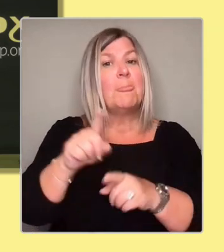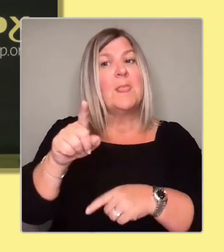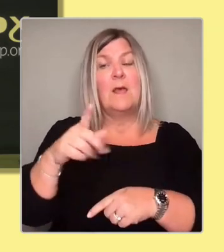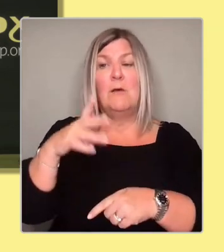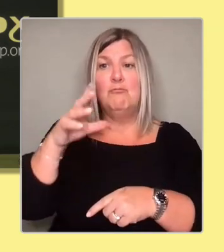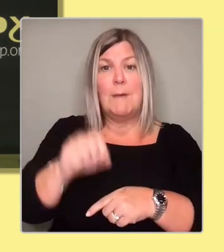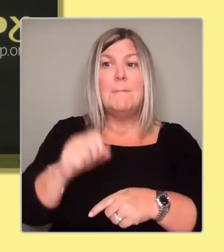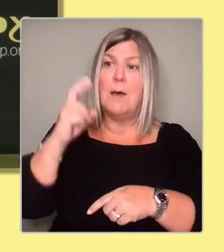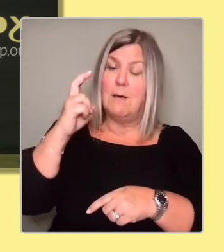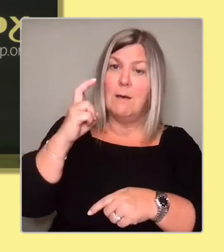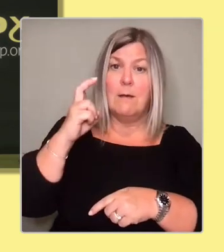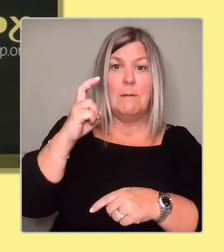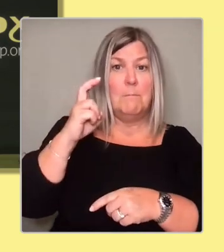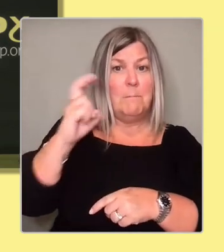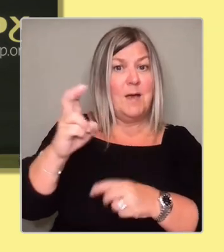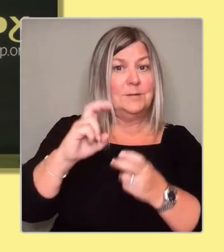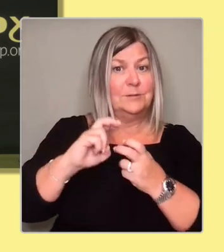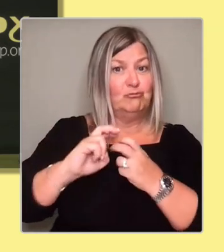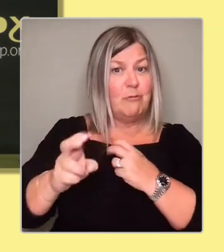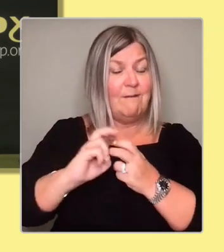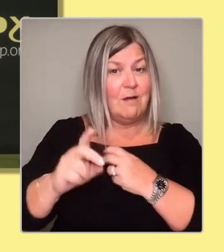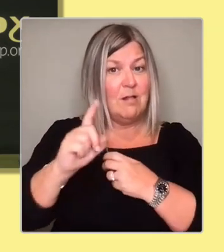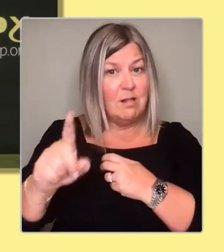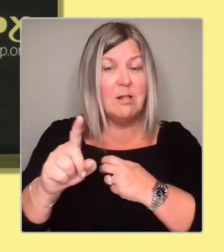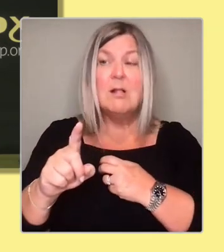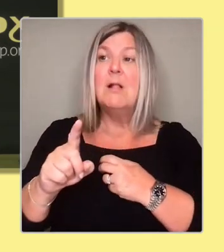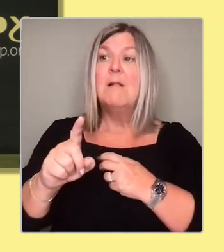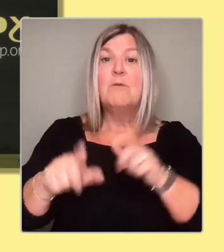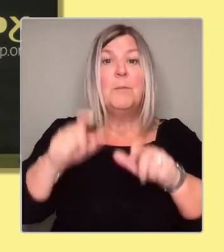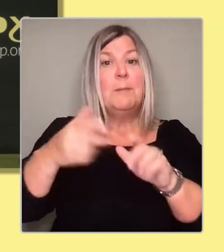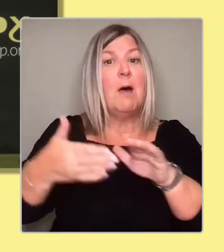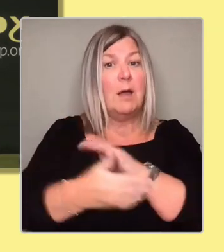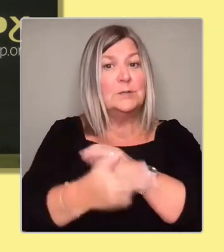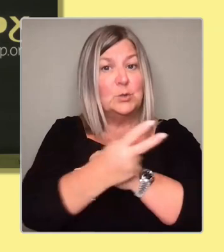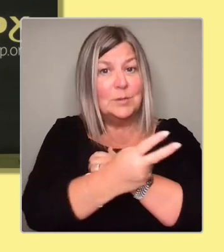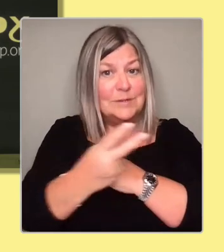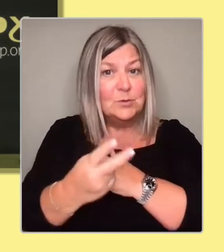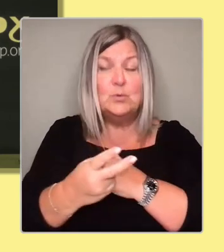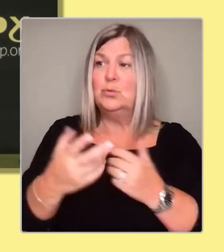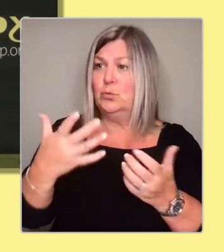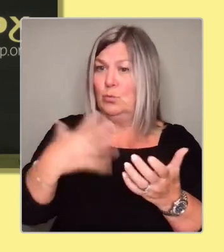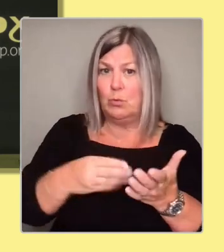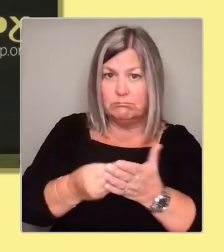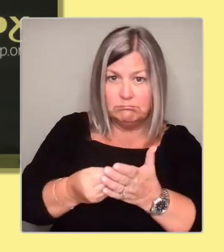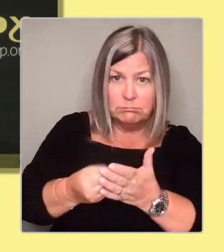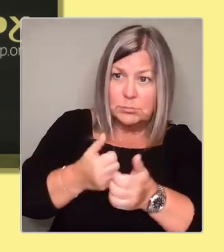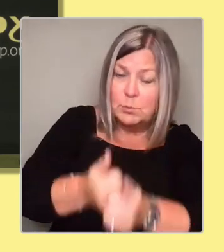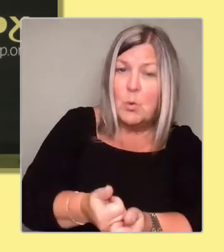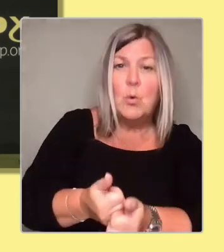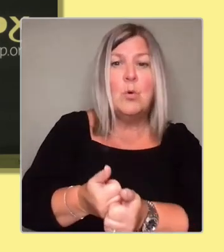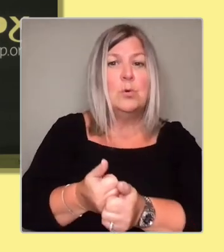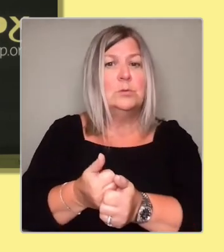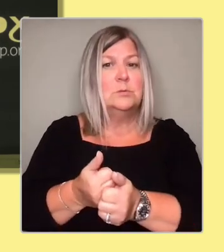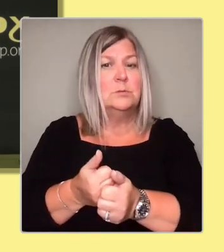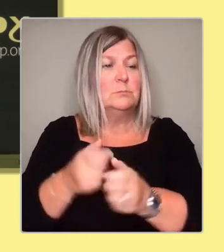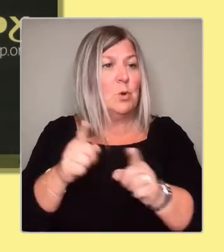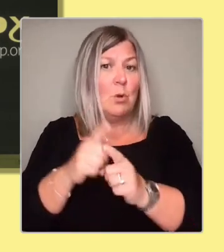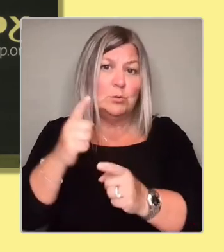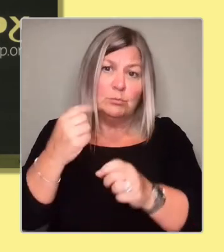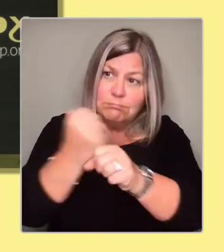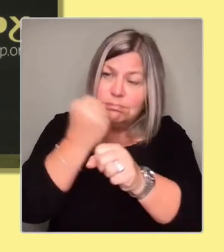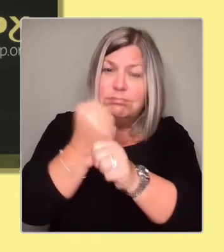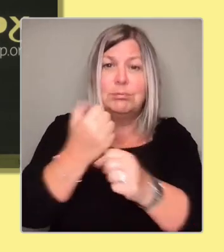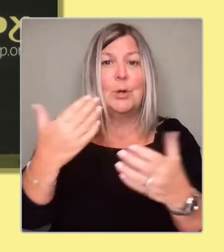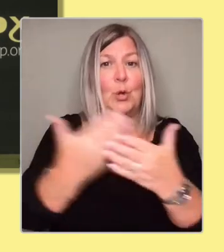fairer council tax for young people as well. Building more affordable homes are truly affordable, so young people have a warm and affordable